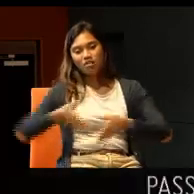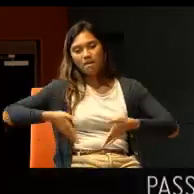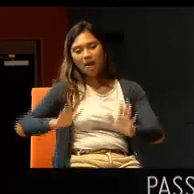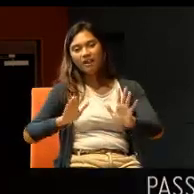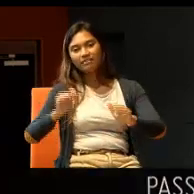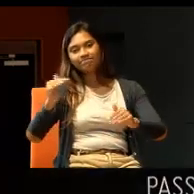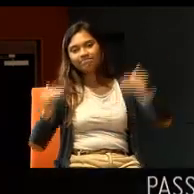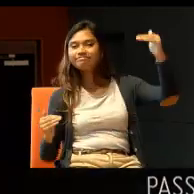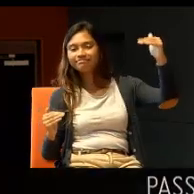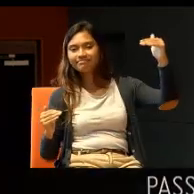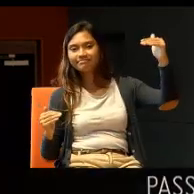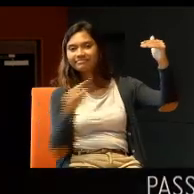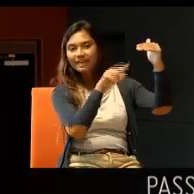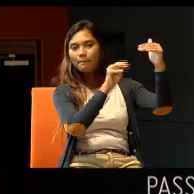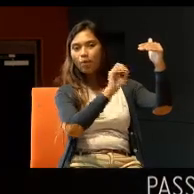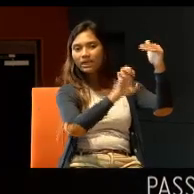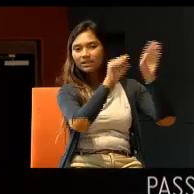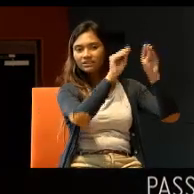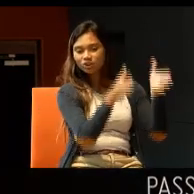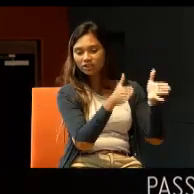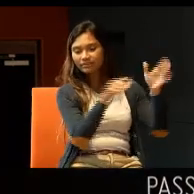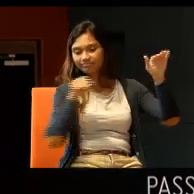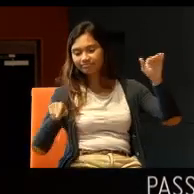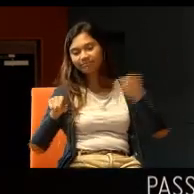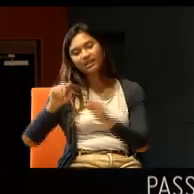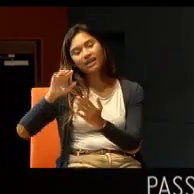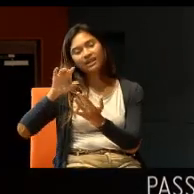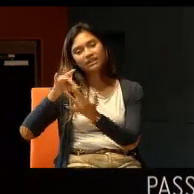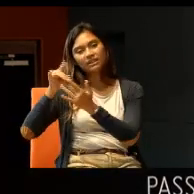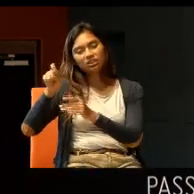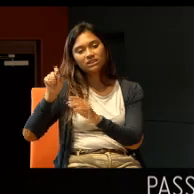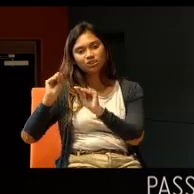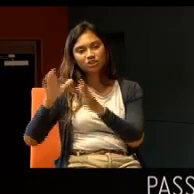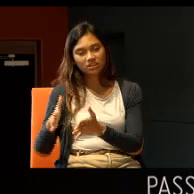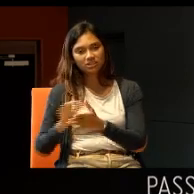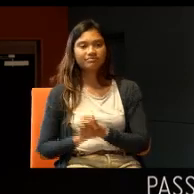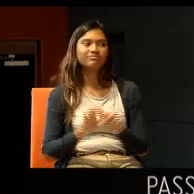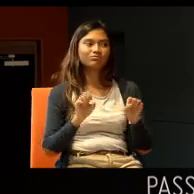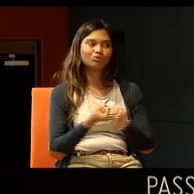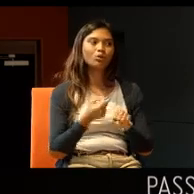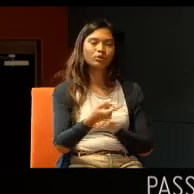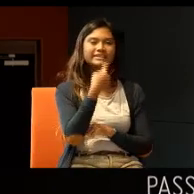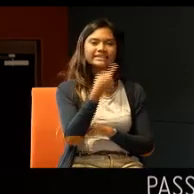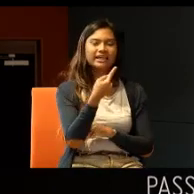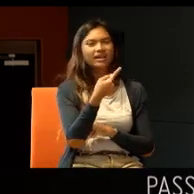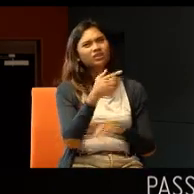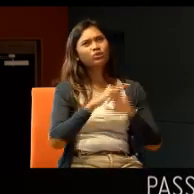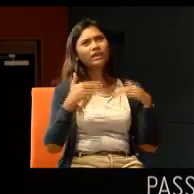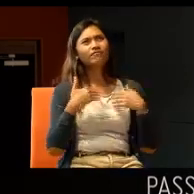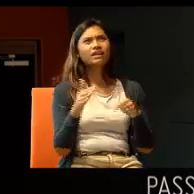So, in the first place, we say, we don't have enough teachers, to handle special needs, children.